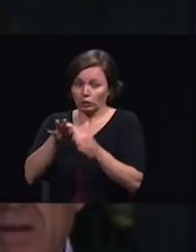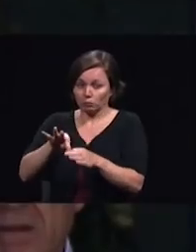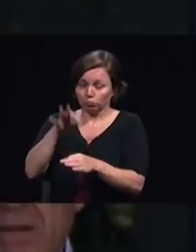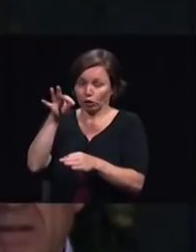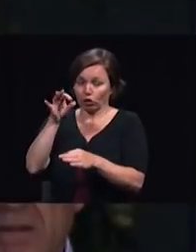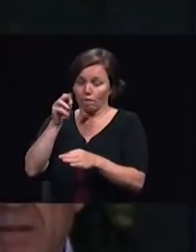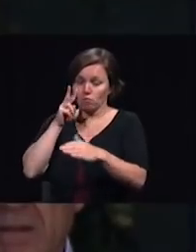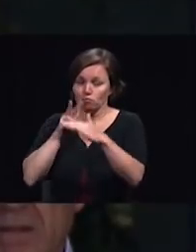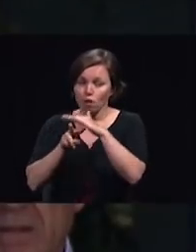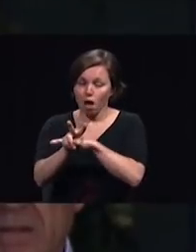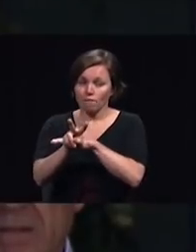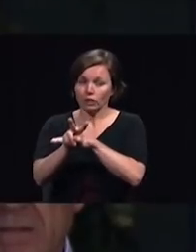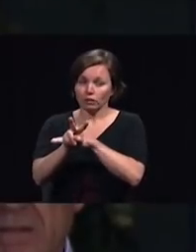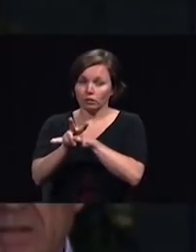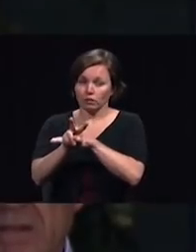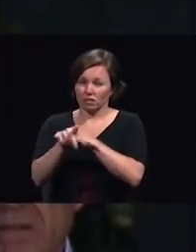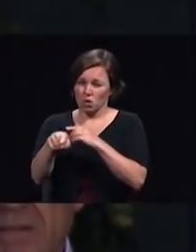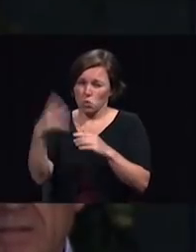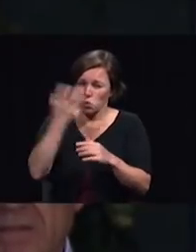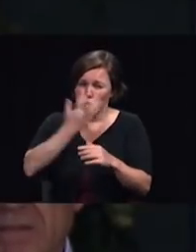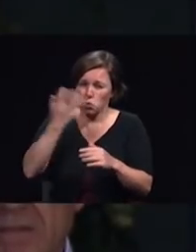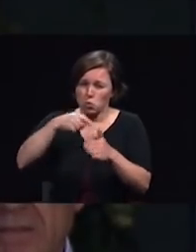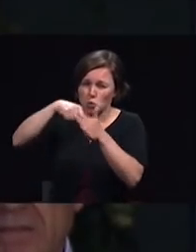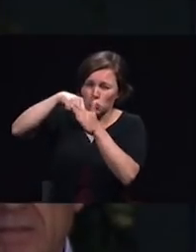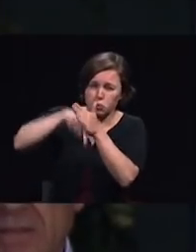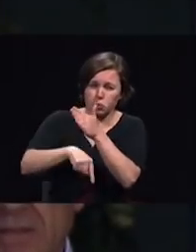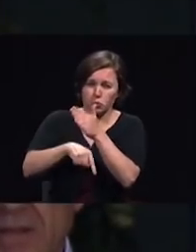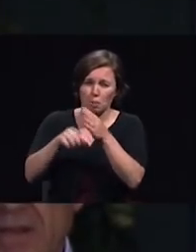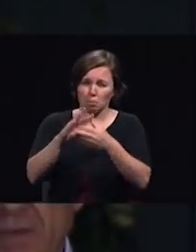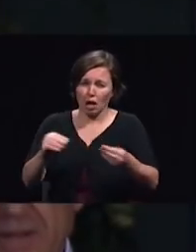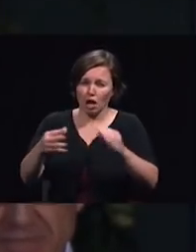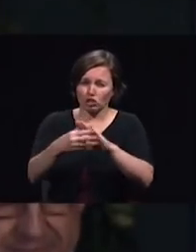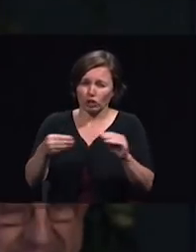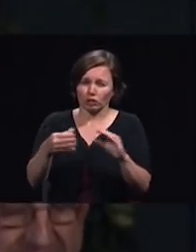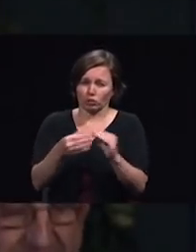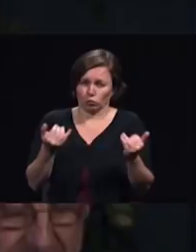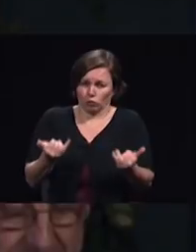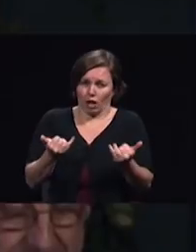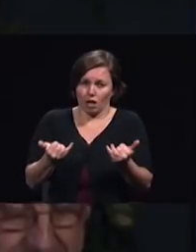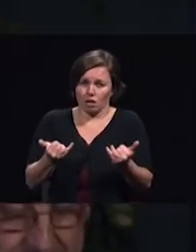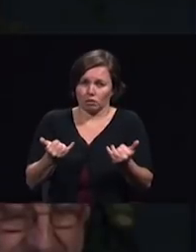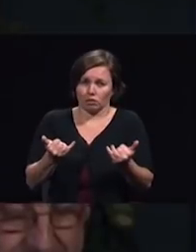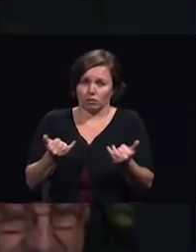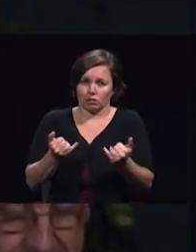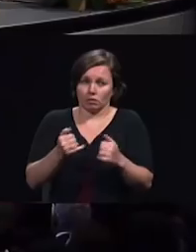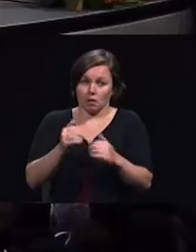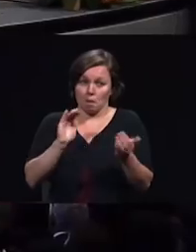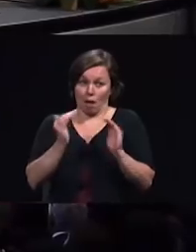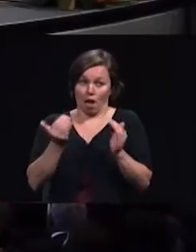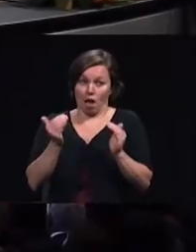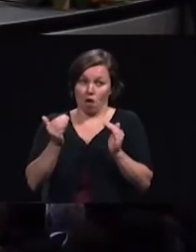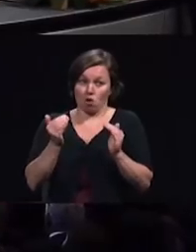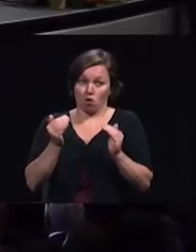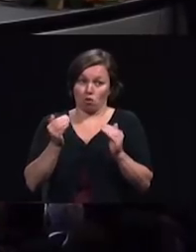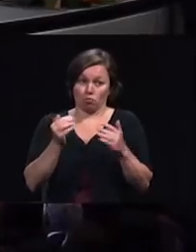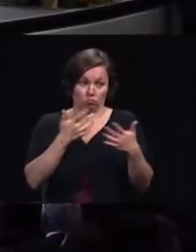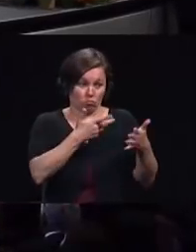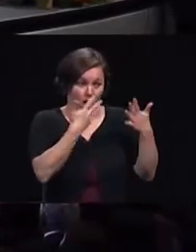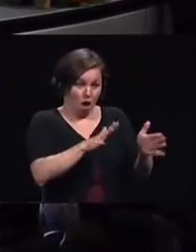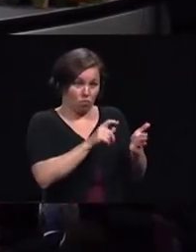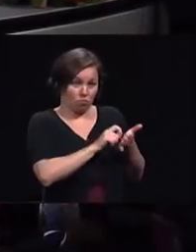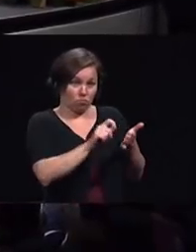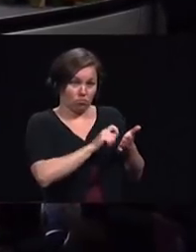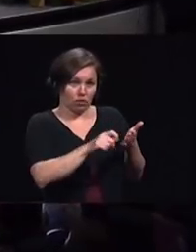as profound and applicable today as when they were written yes of course we believe